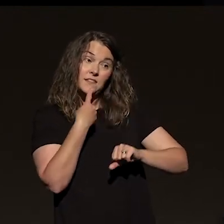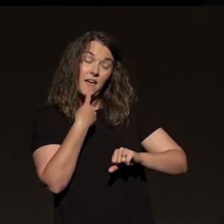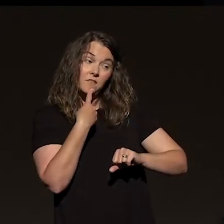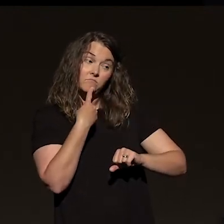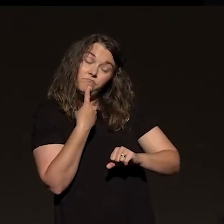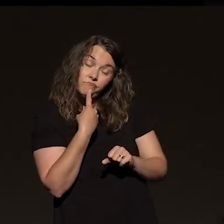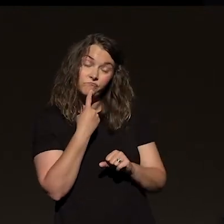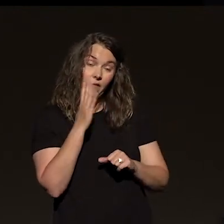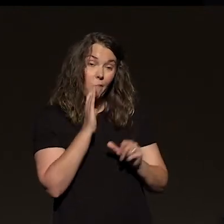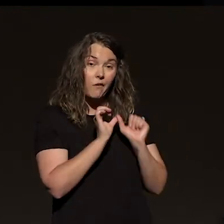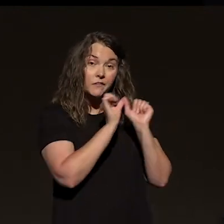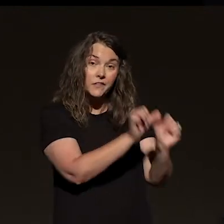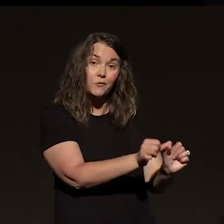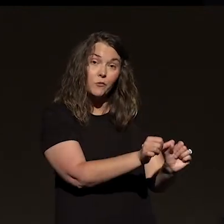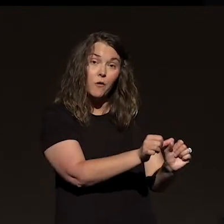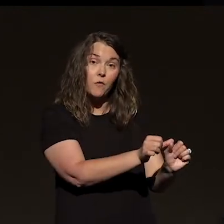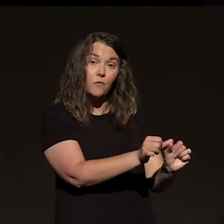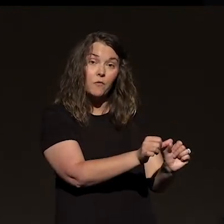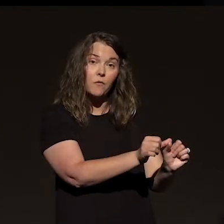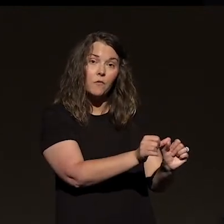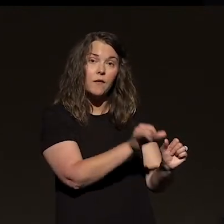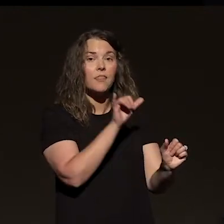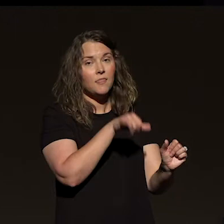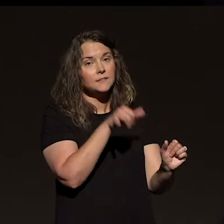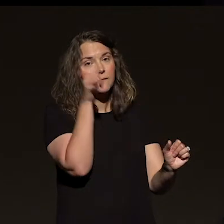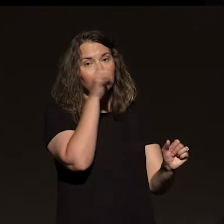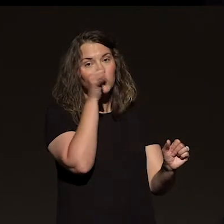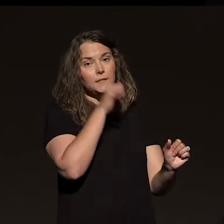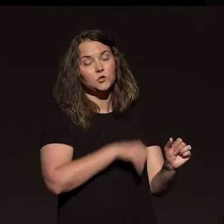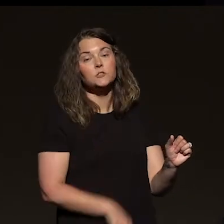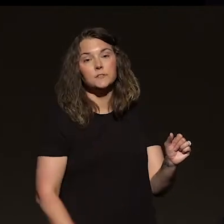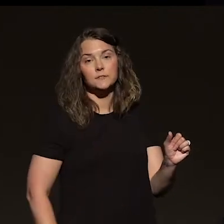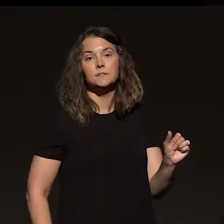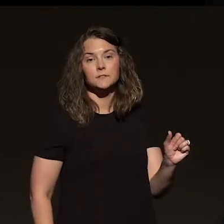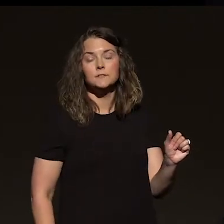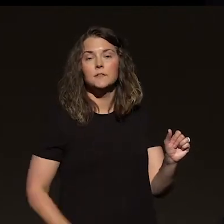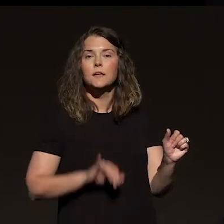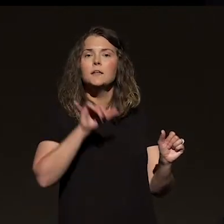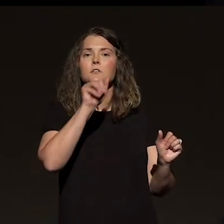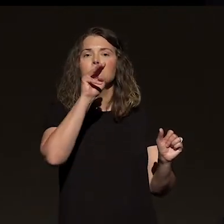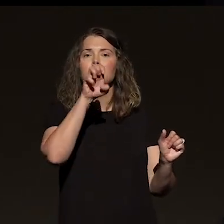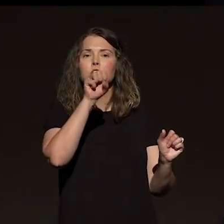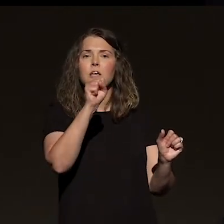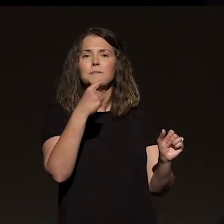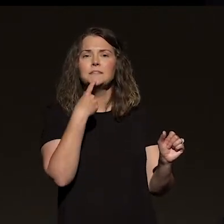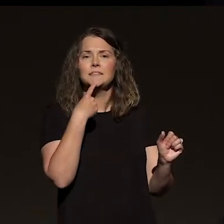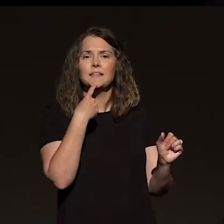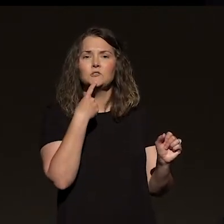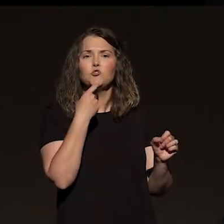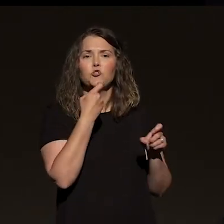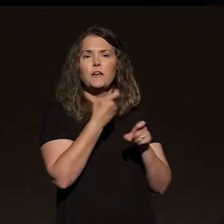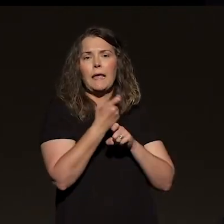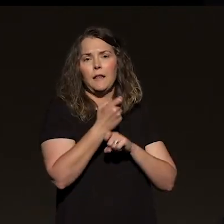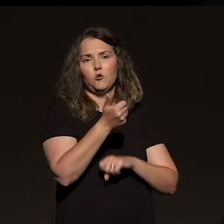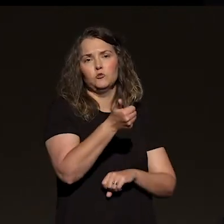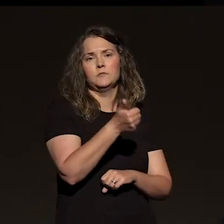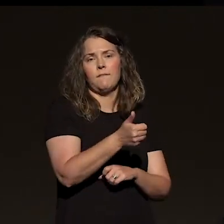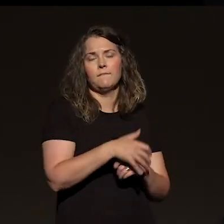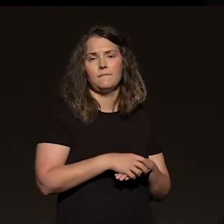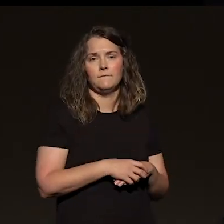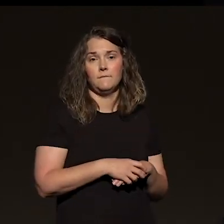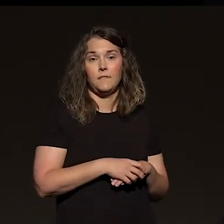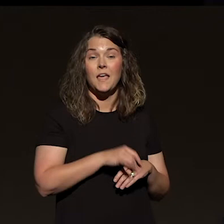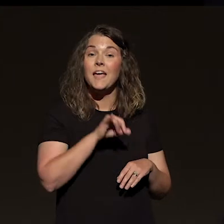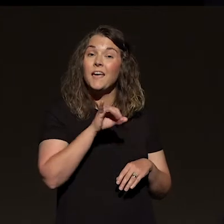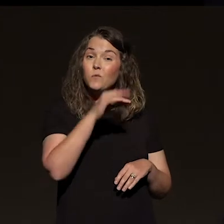Brady. Can I just say to you, that would be foolish. That's what James would say. You're kidding yourself. You're deluding yourself. If you think just because you believe in